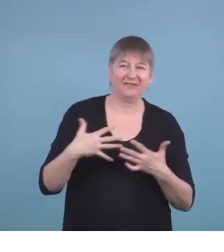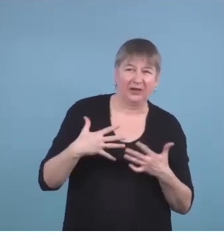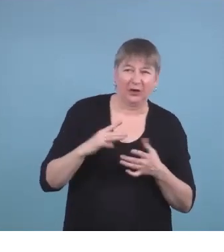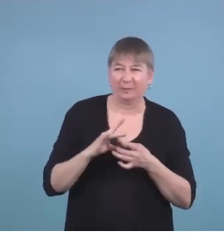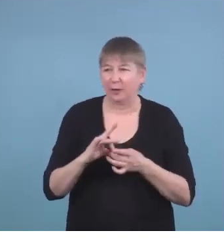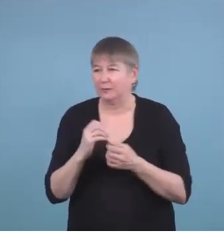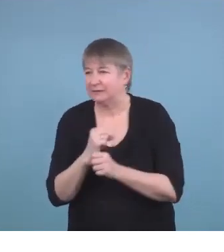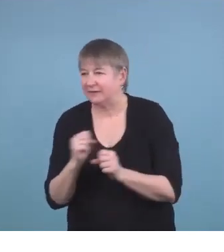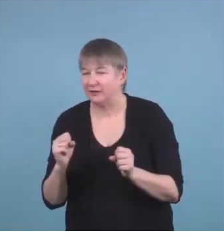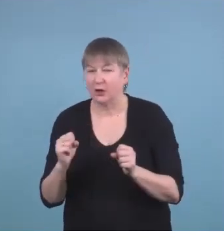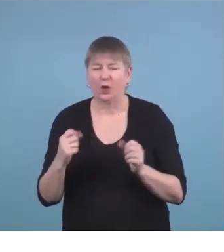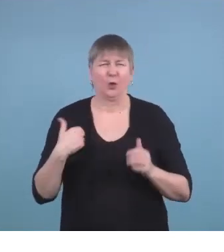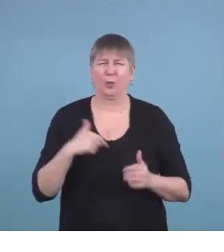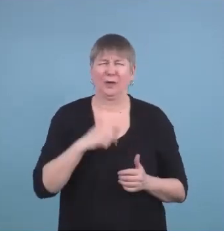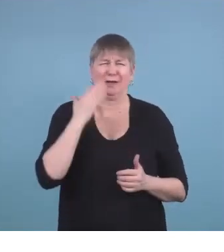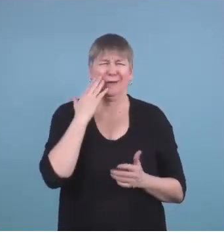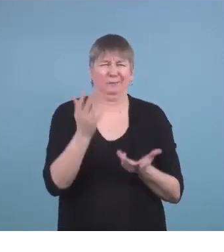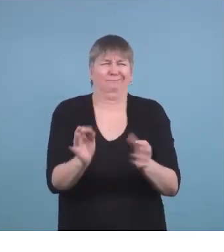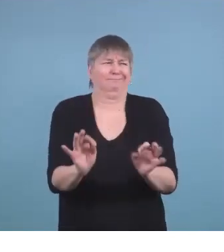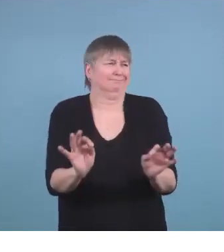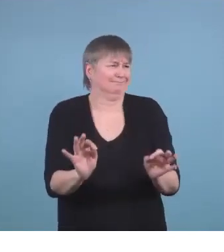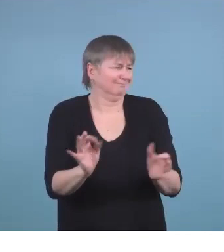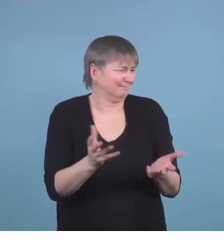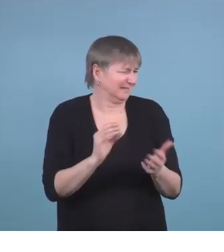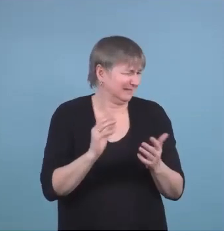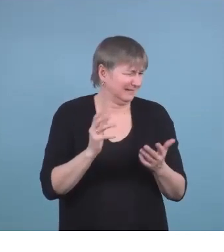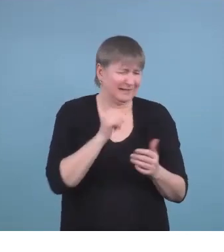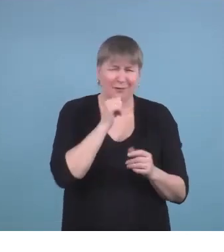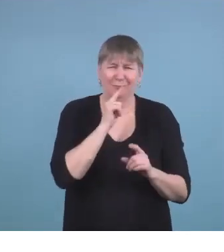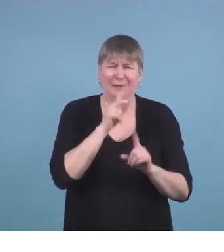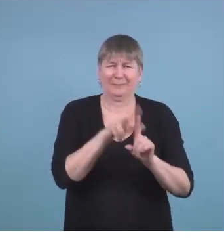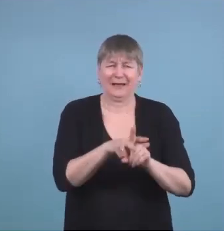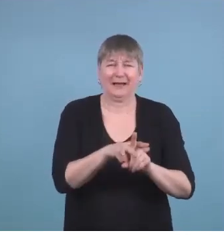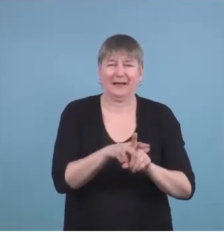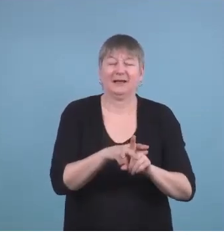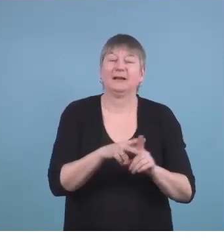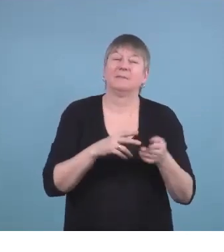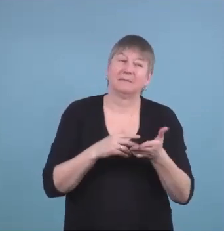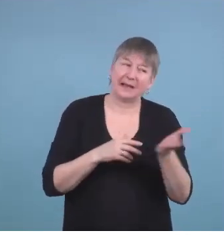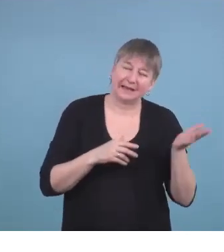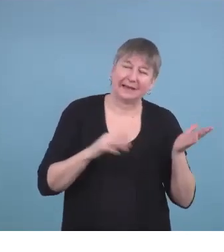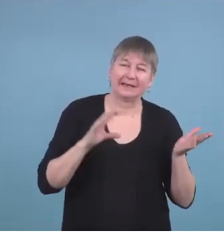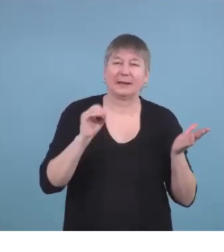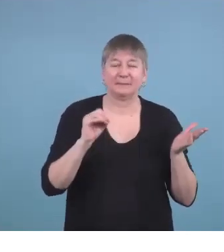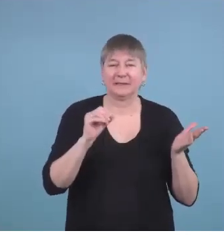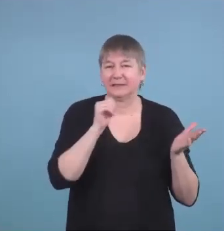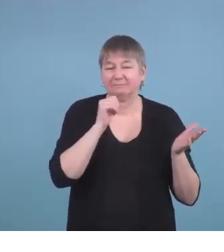we know are not relevant but the company may not know.